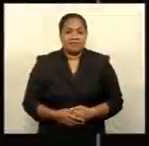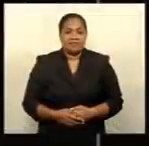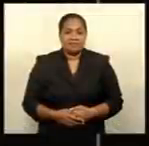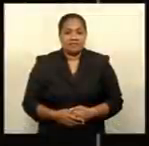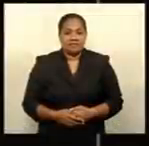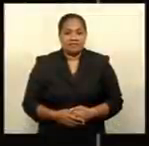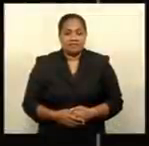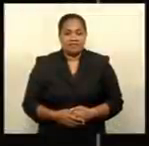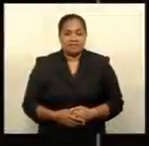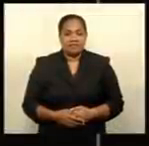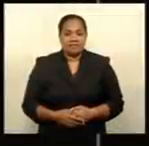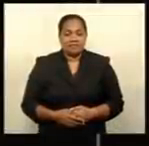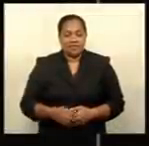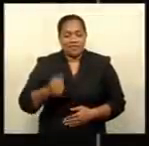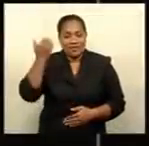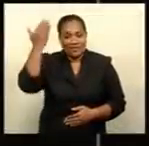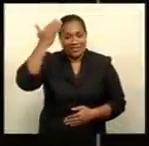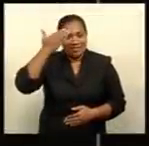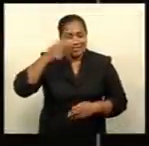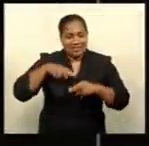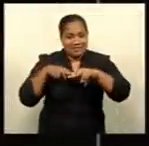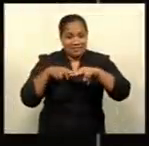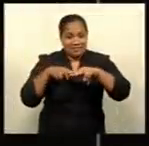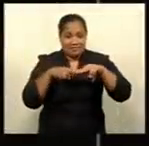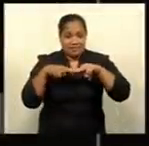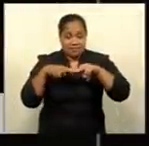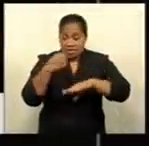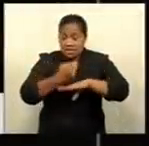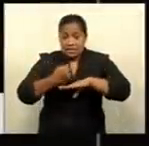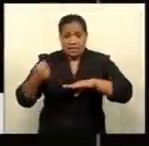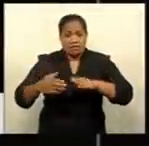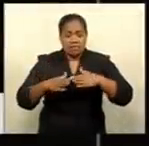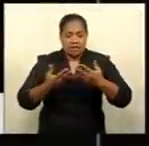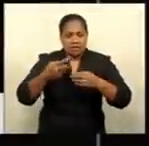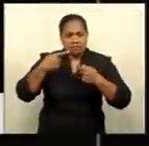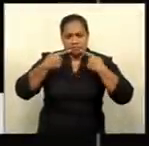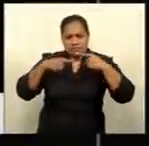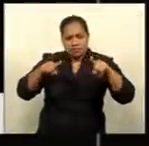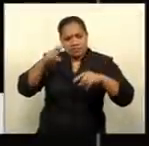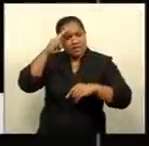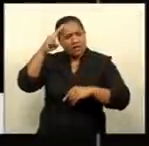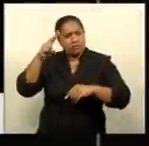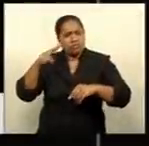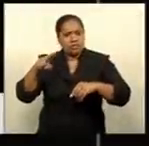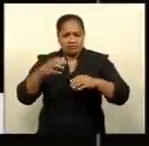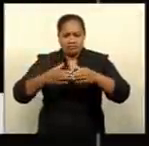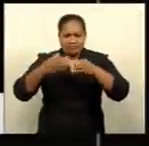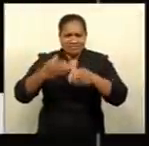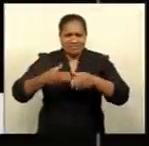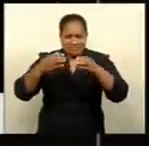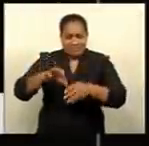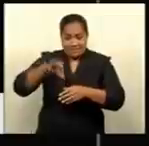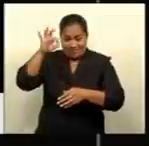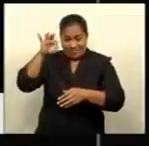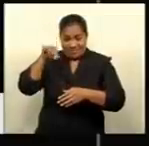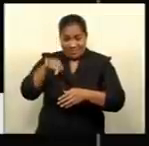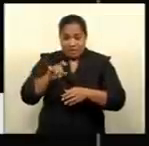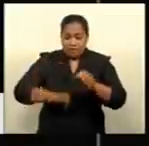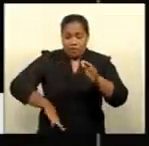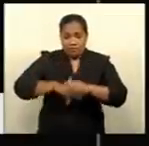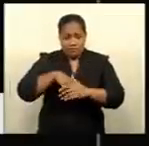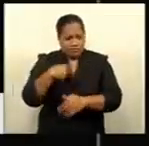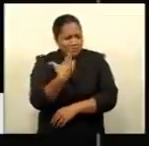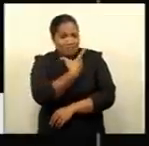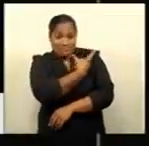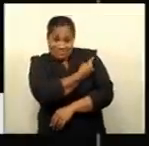Good evening, Fiji. The government has announced a national vaccine lottery that enters fully vaccinated Fijians into